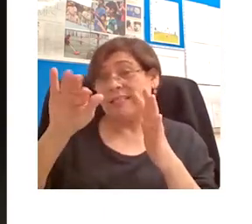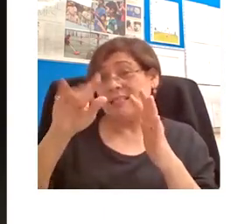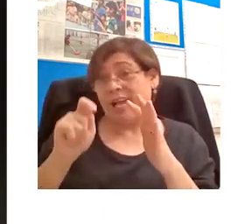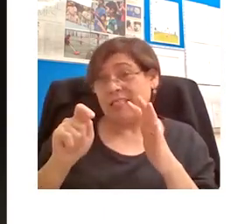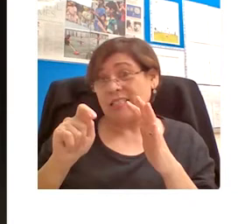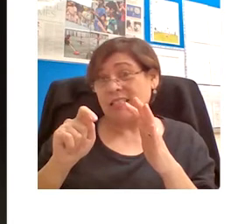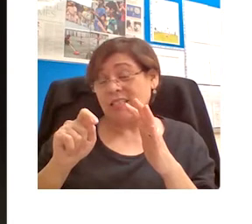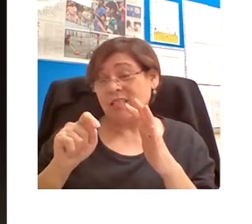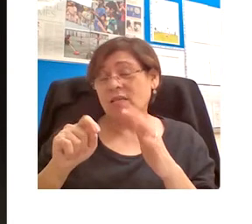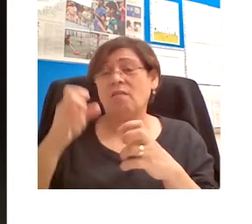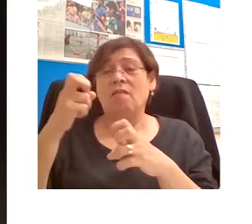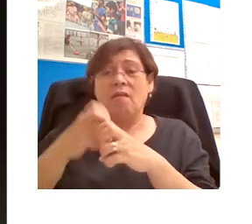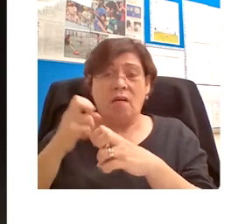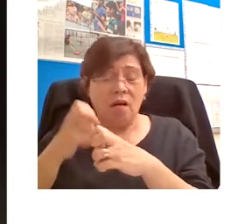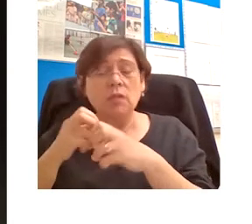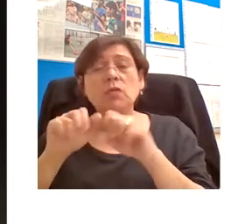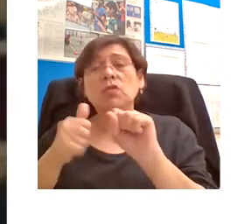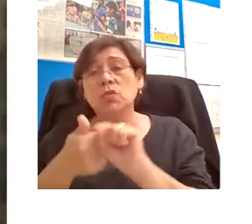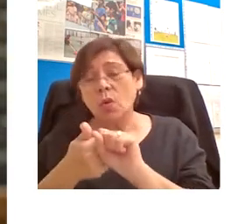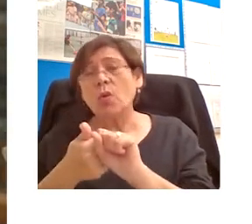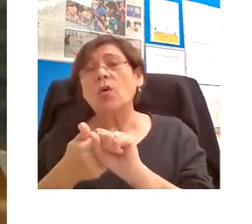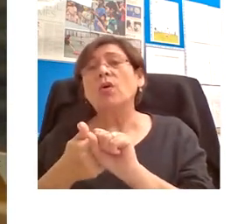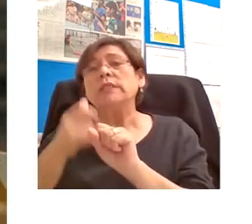alongside the texts.